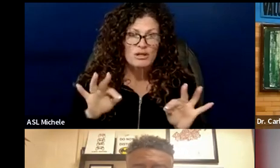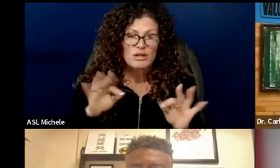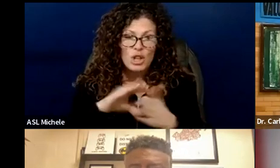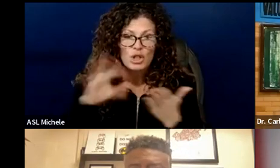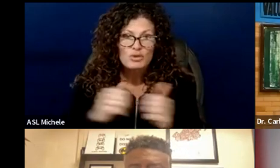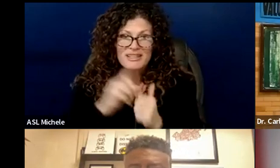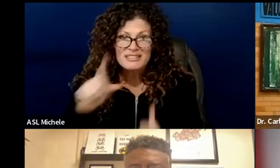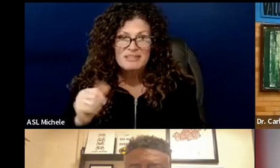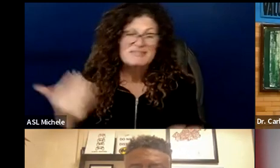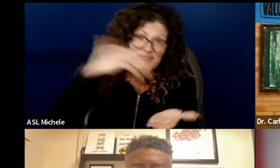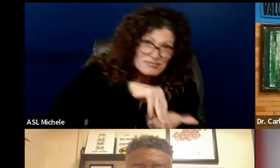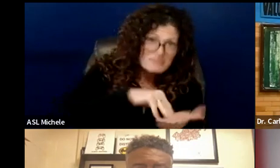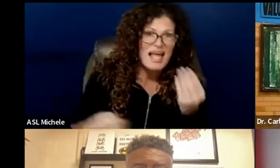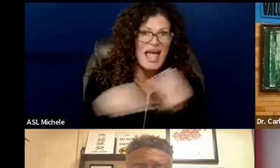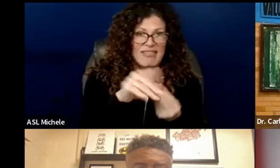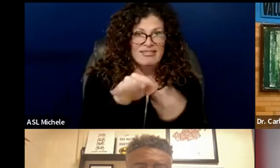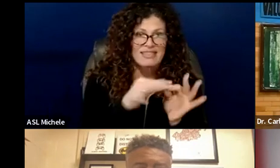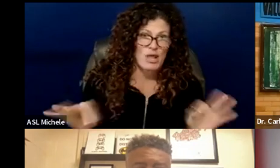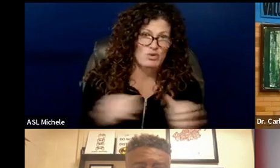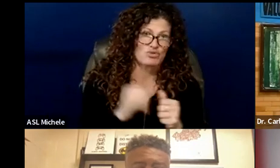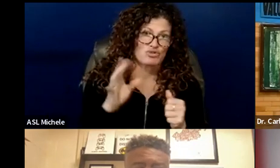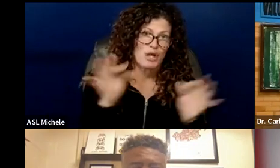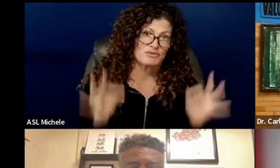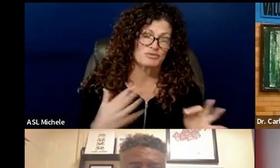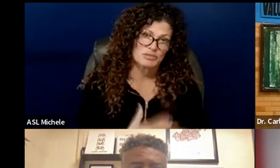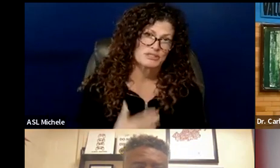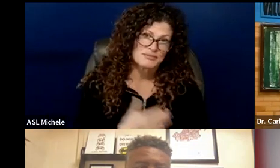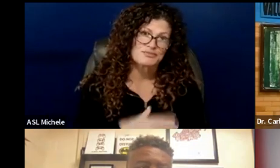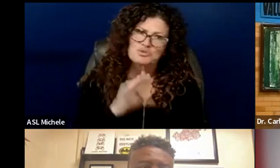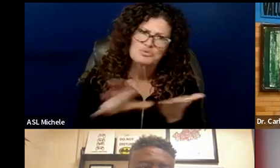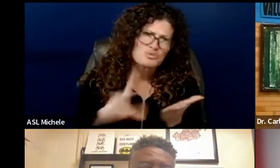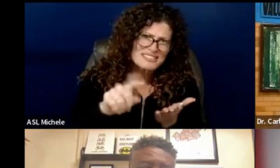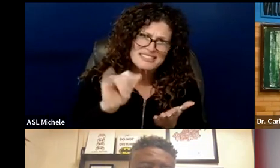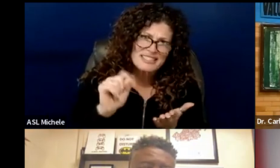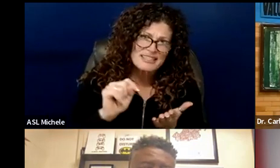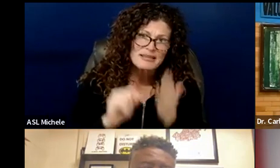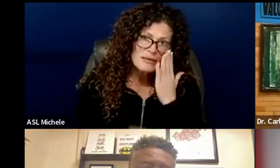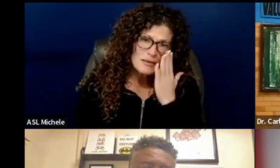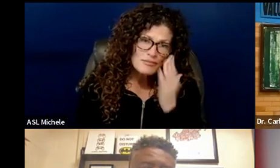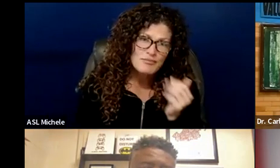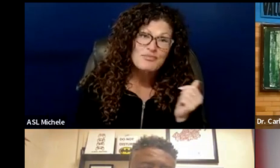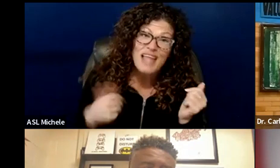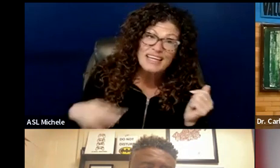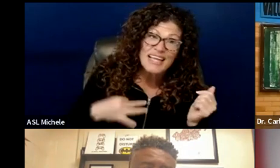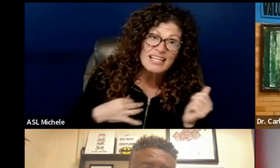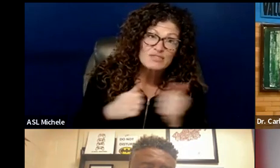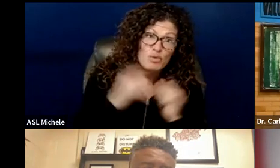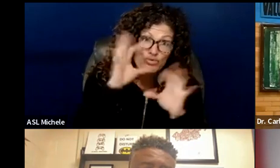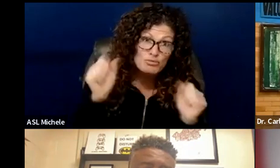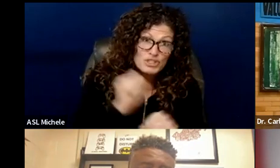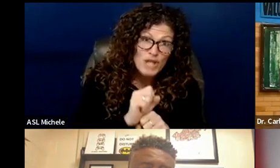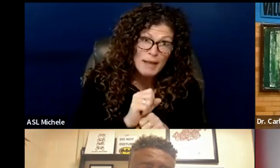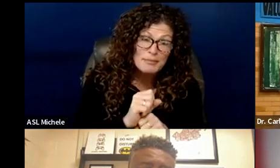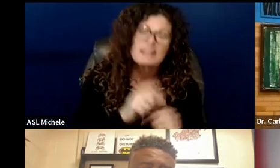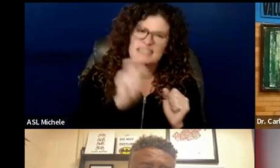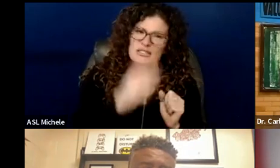repeat please add this kind of language to the job description the students need it and any candidates for the superintendent job need to know